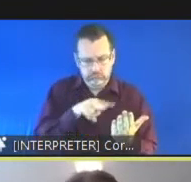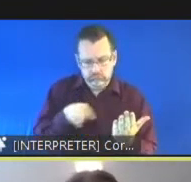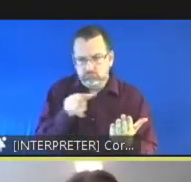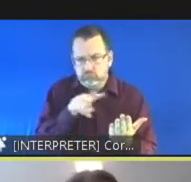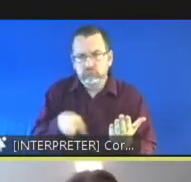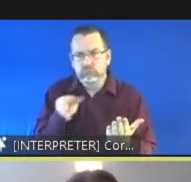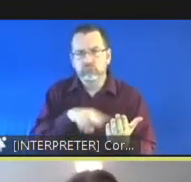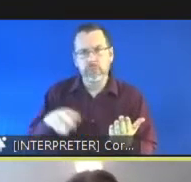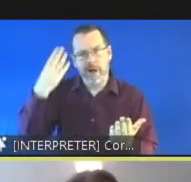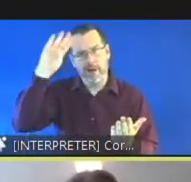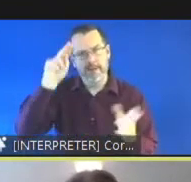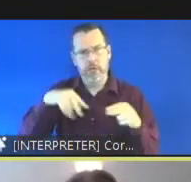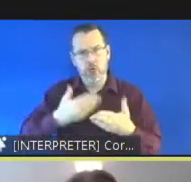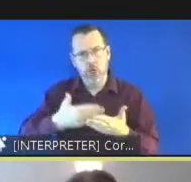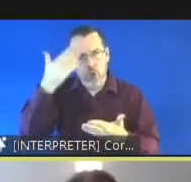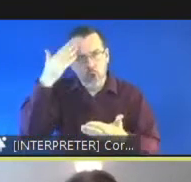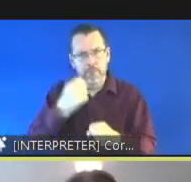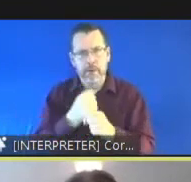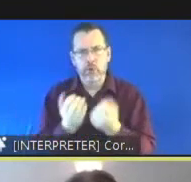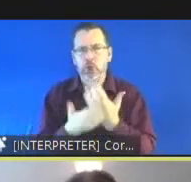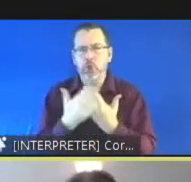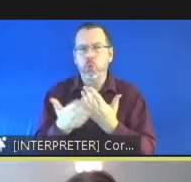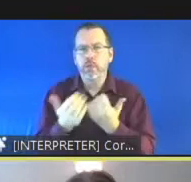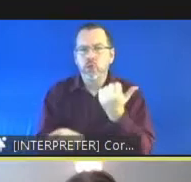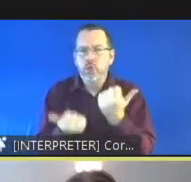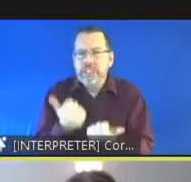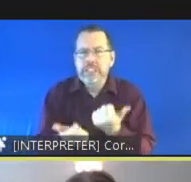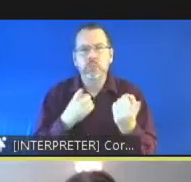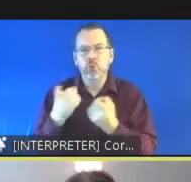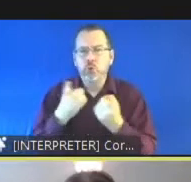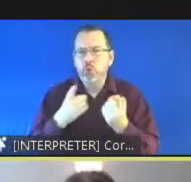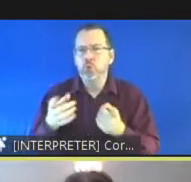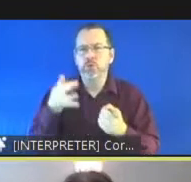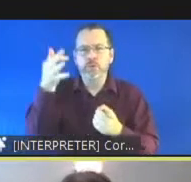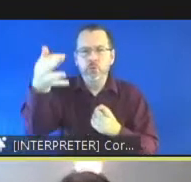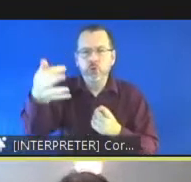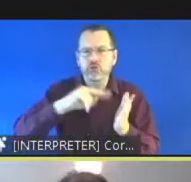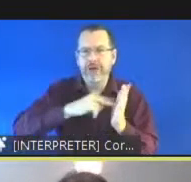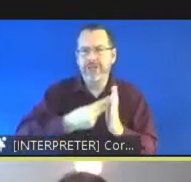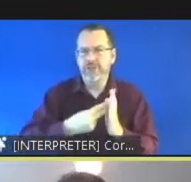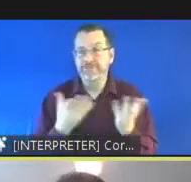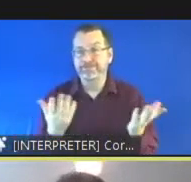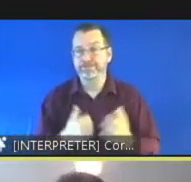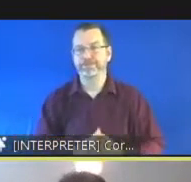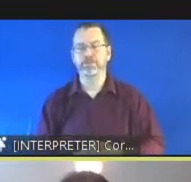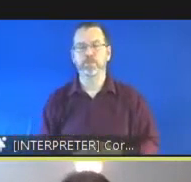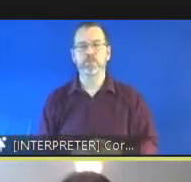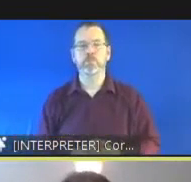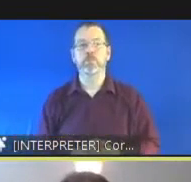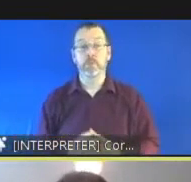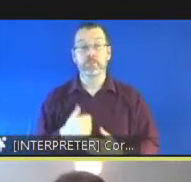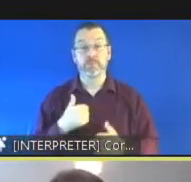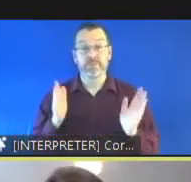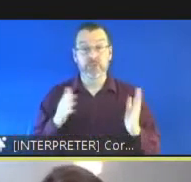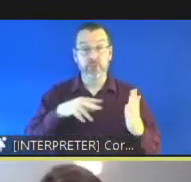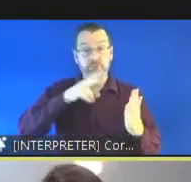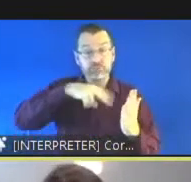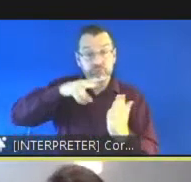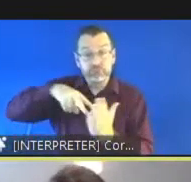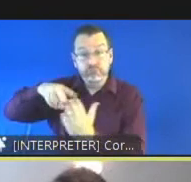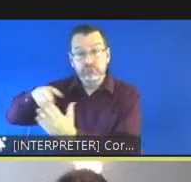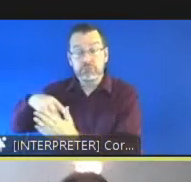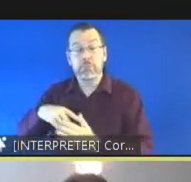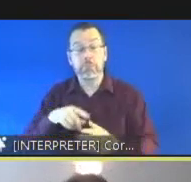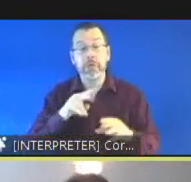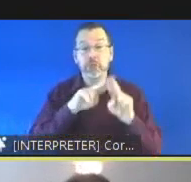justice and and the future strategy um when we i looked at what this told us about the